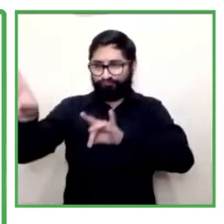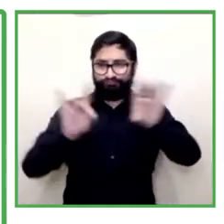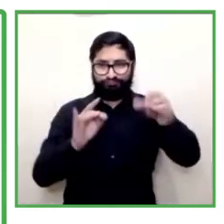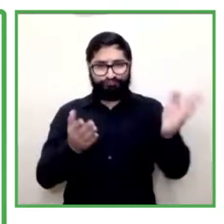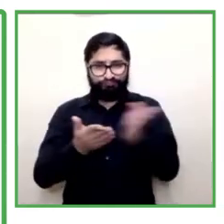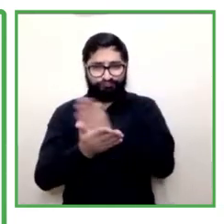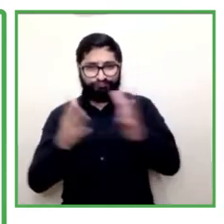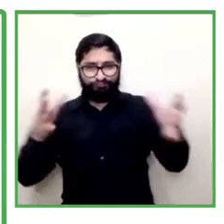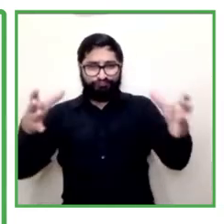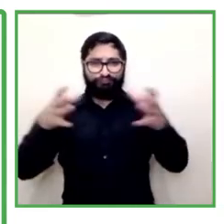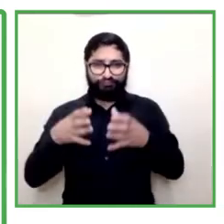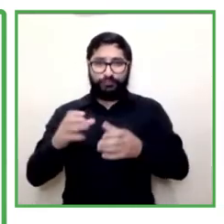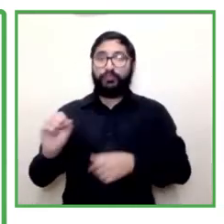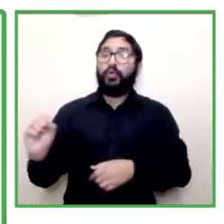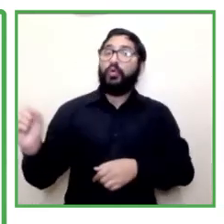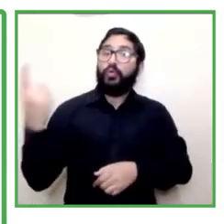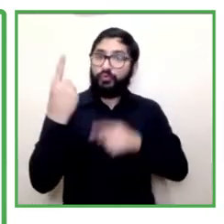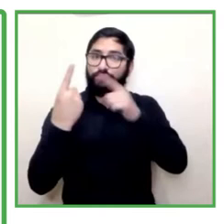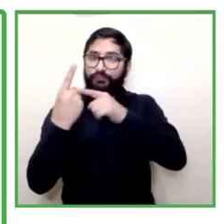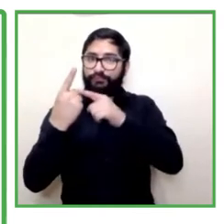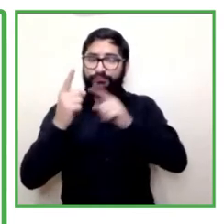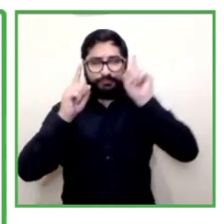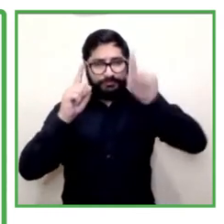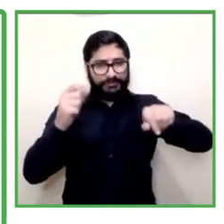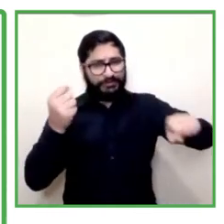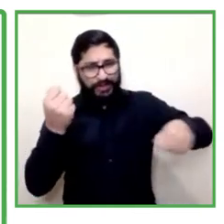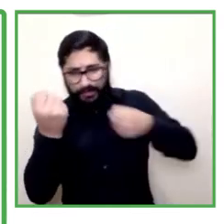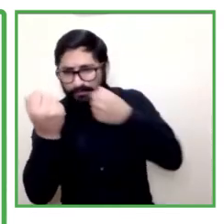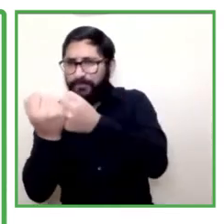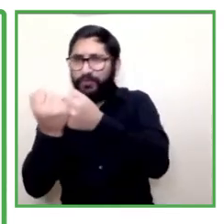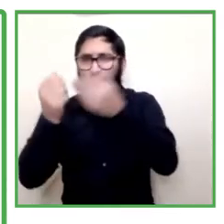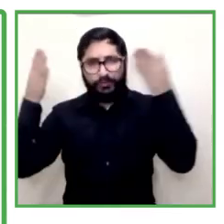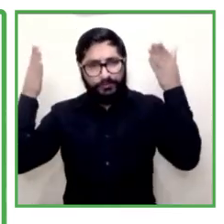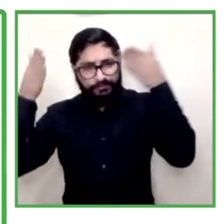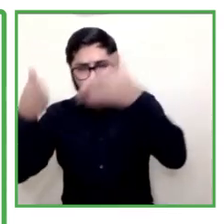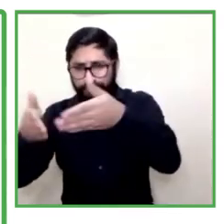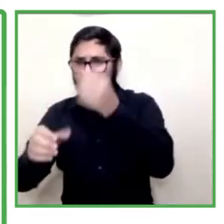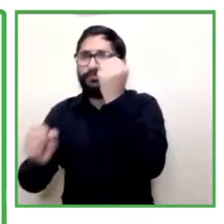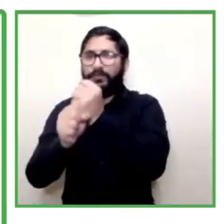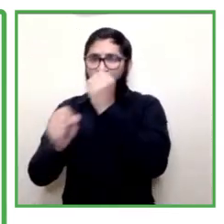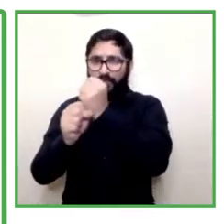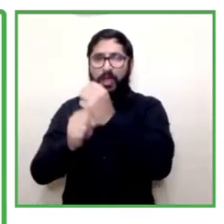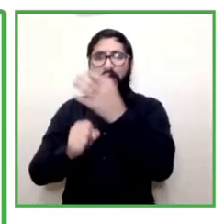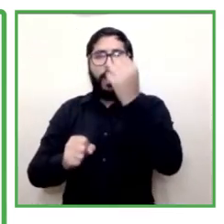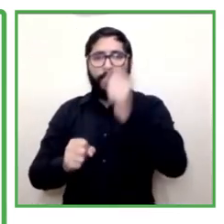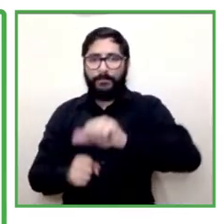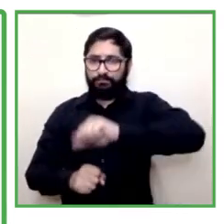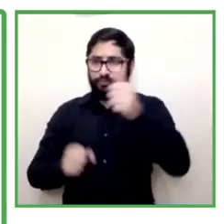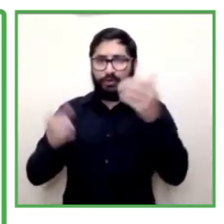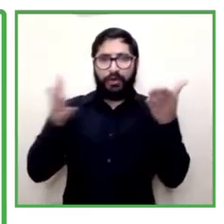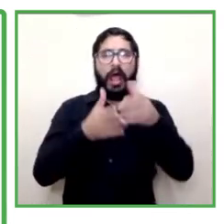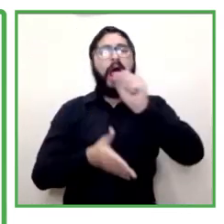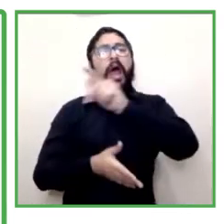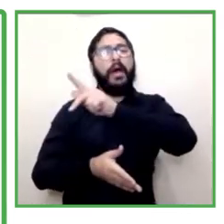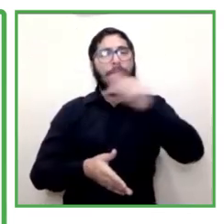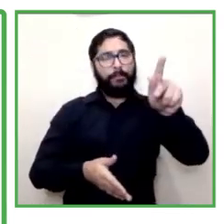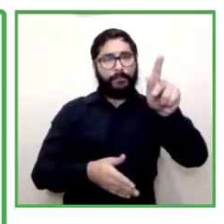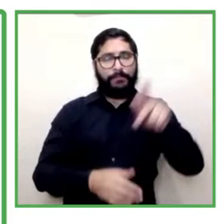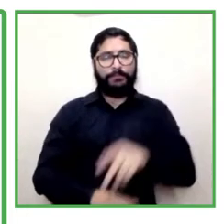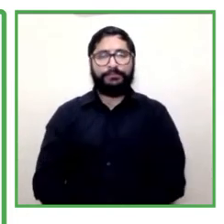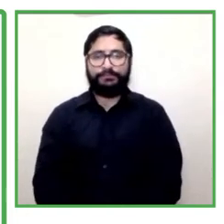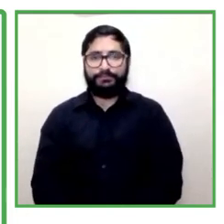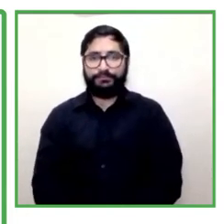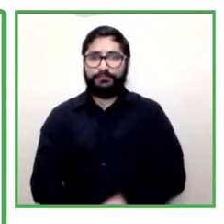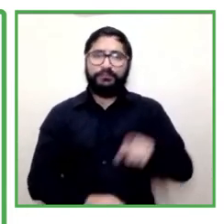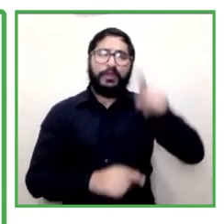be a part of the workforce there's a job